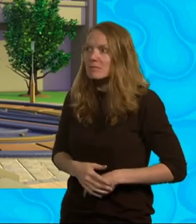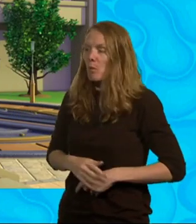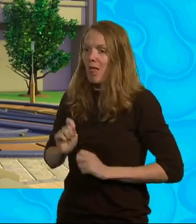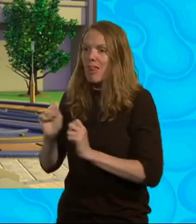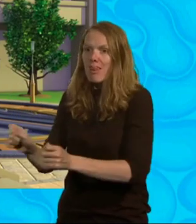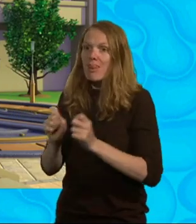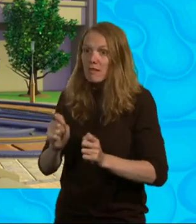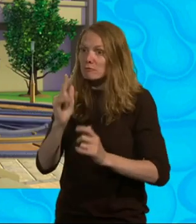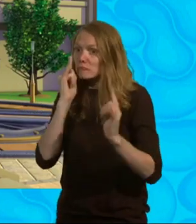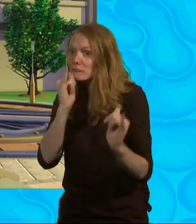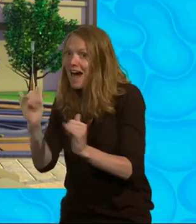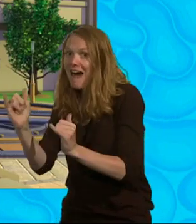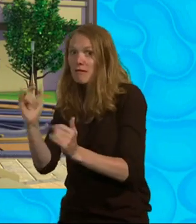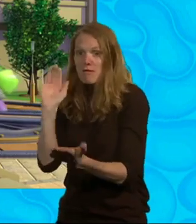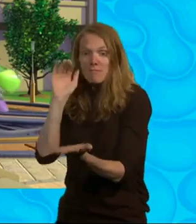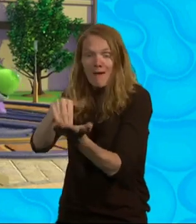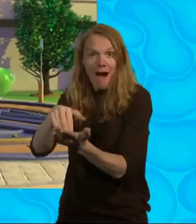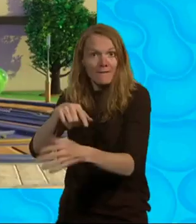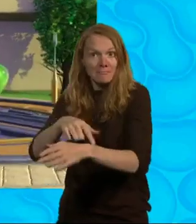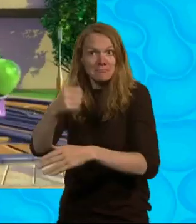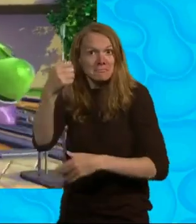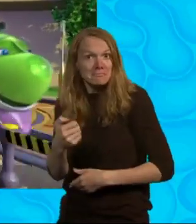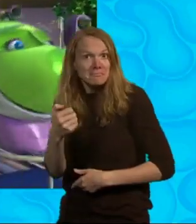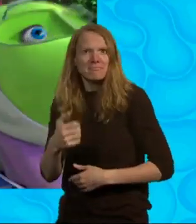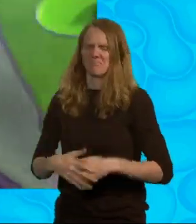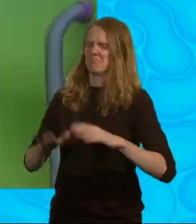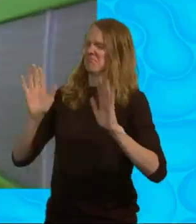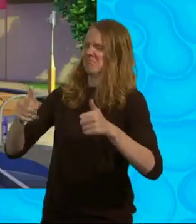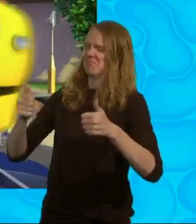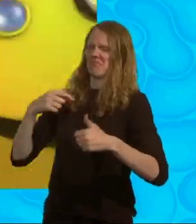super speedy. Come on, Brewster. Let's get our passenger carriages.